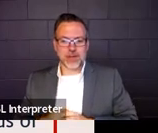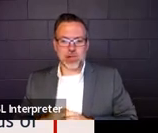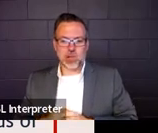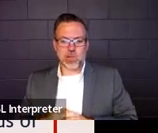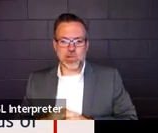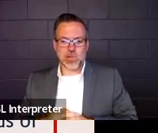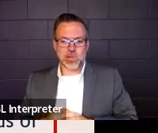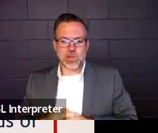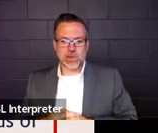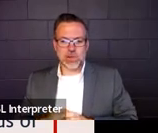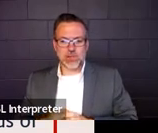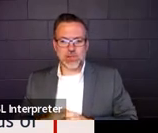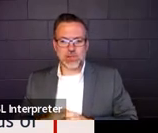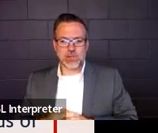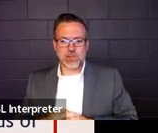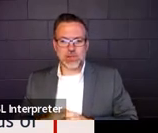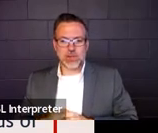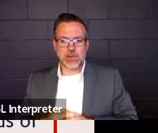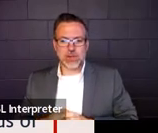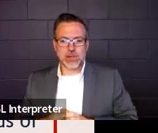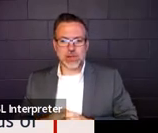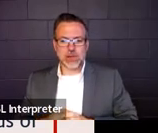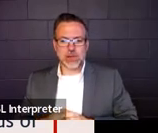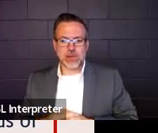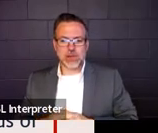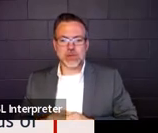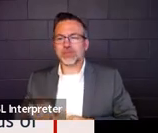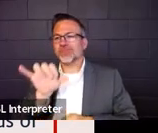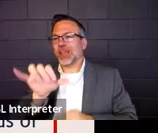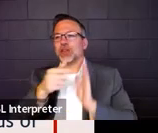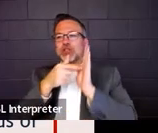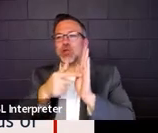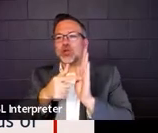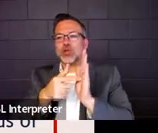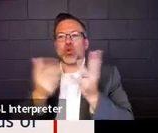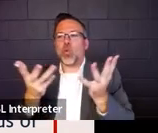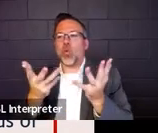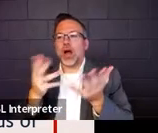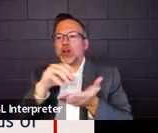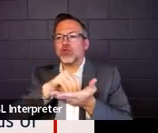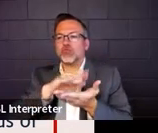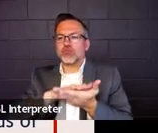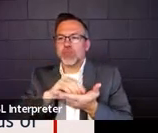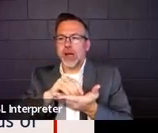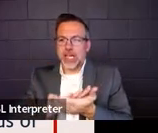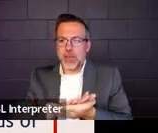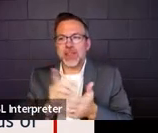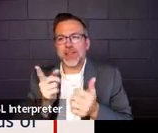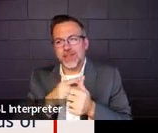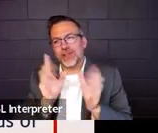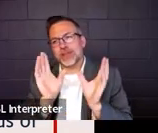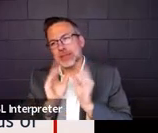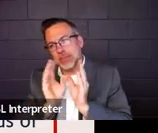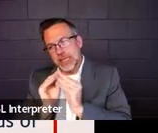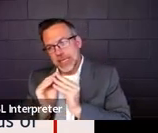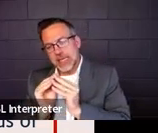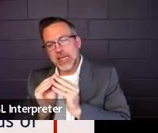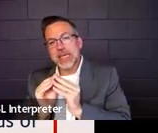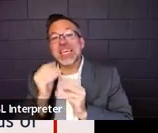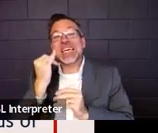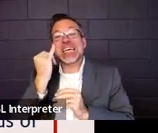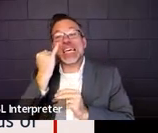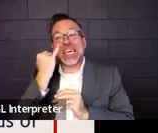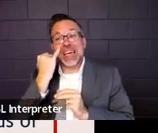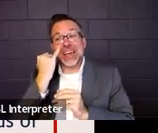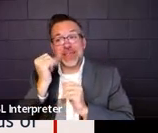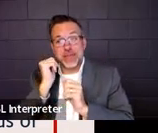So it just tells you everything you need to document for that first meeting. And then if you go to the every 20 school day meetings, what needs to